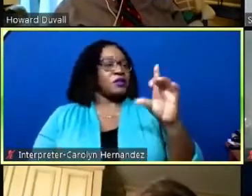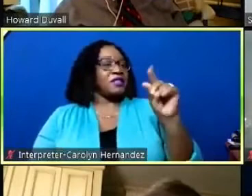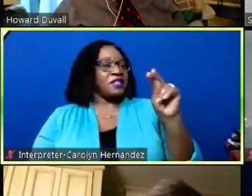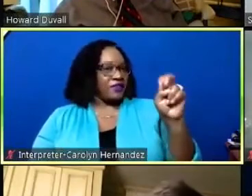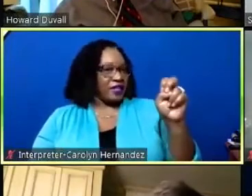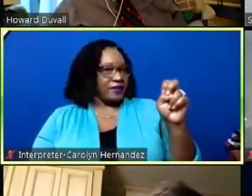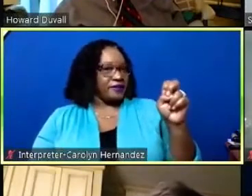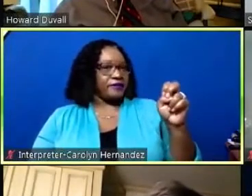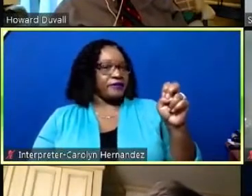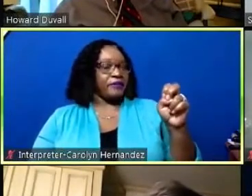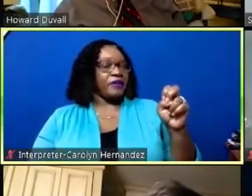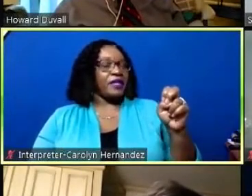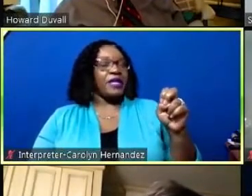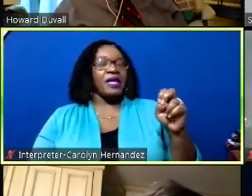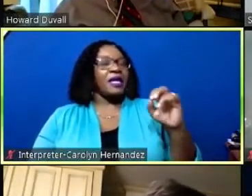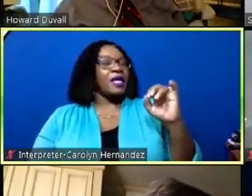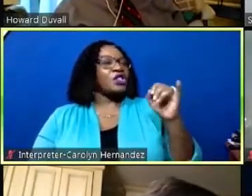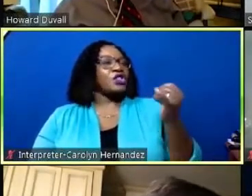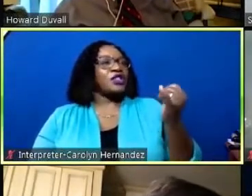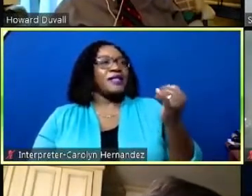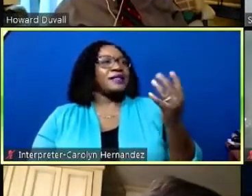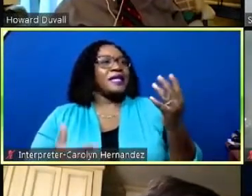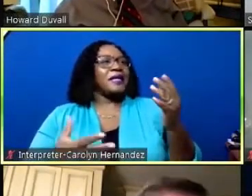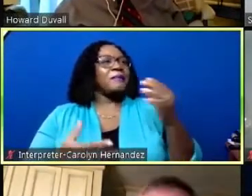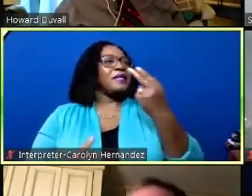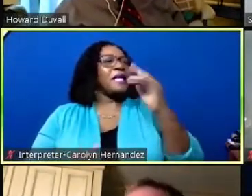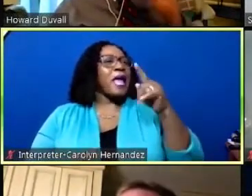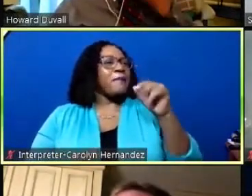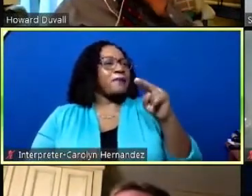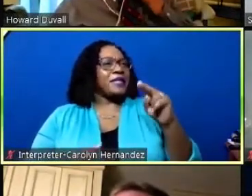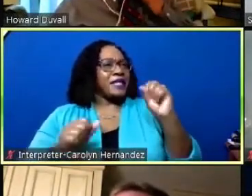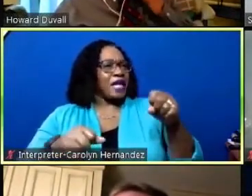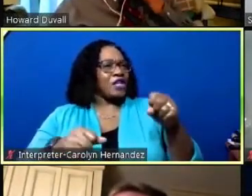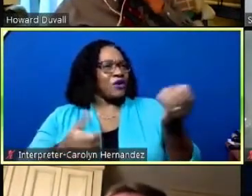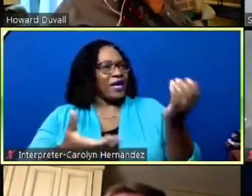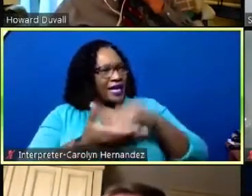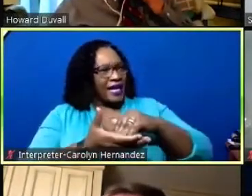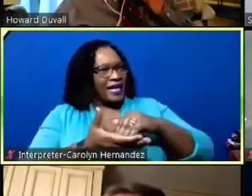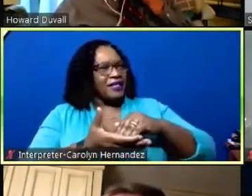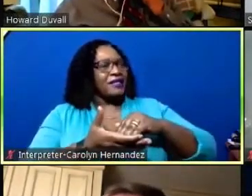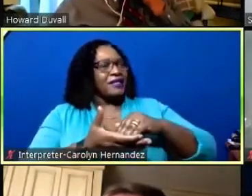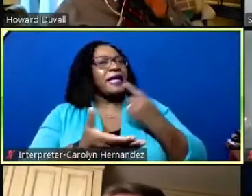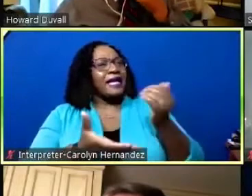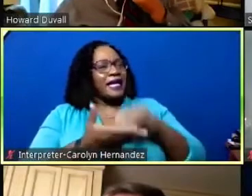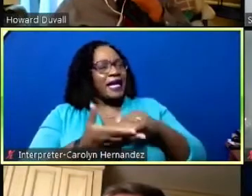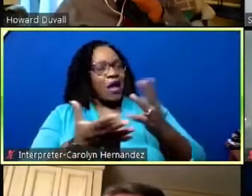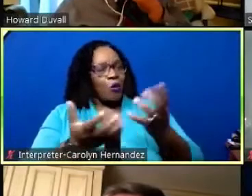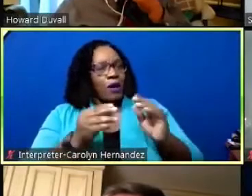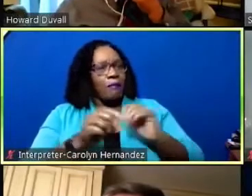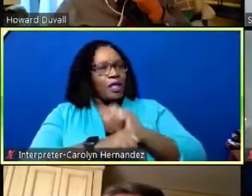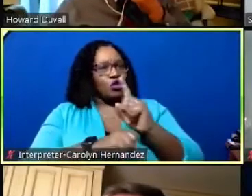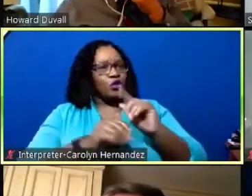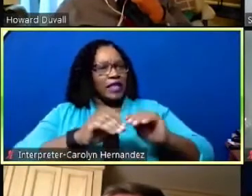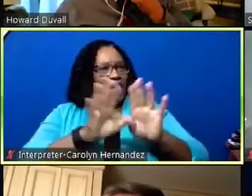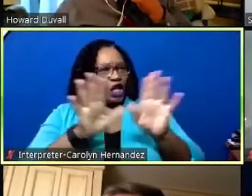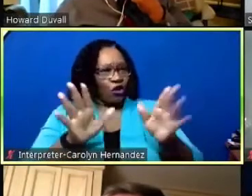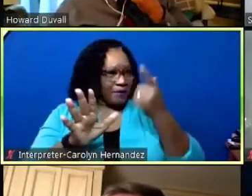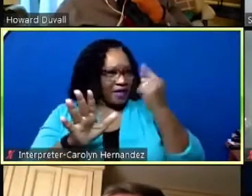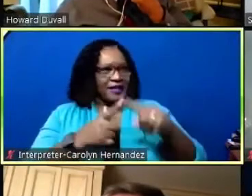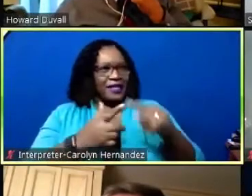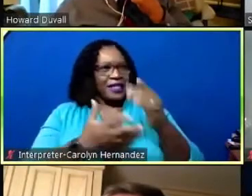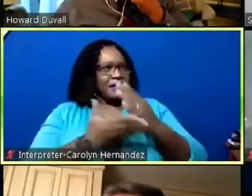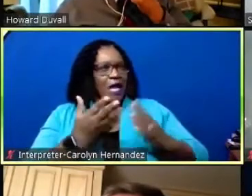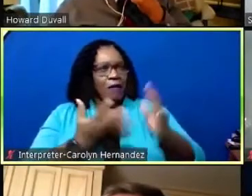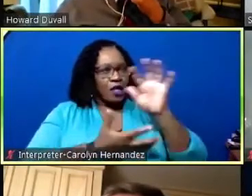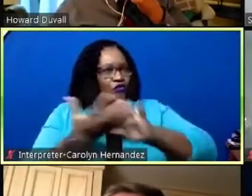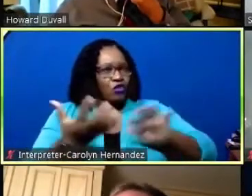recommend um just um uh miss hampton can you just uh repeat again i just want to make sure it's clear because i think there's been some